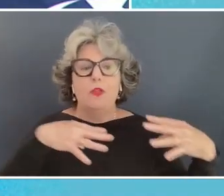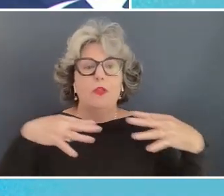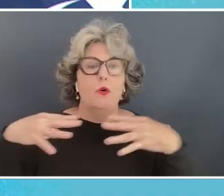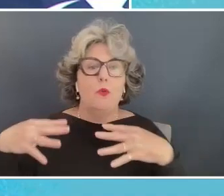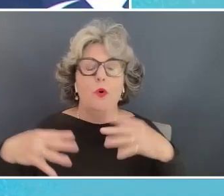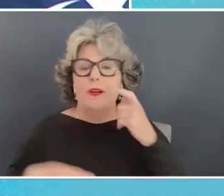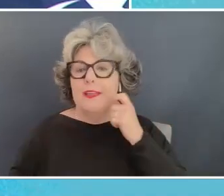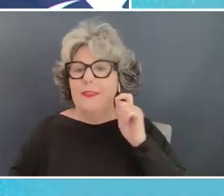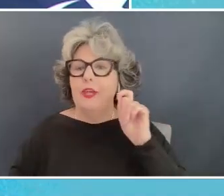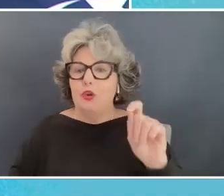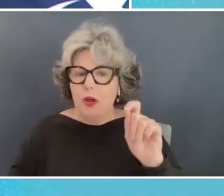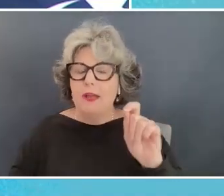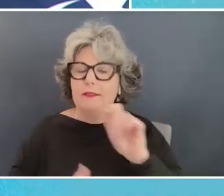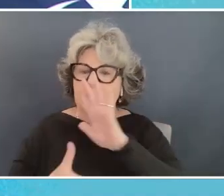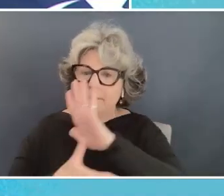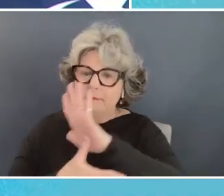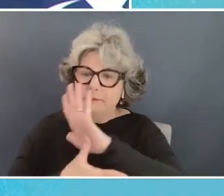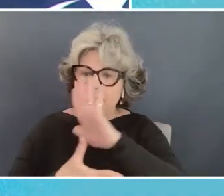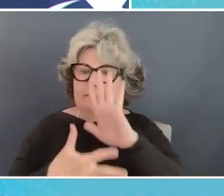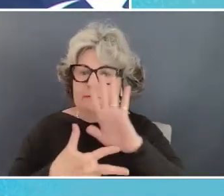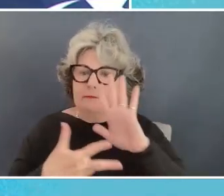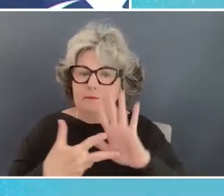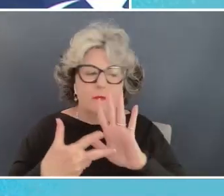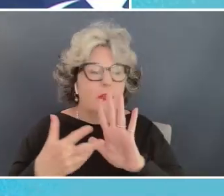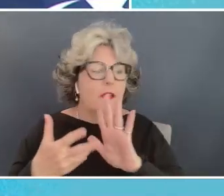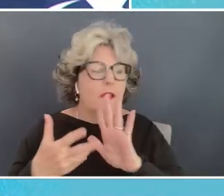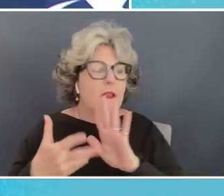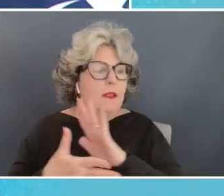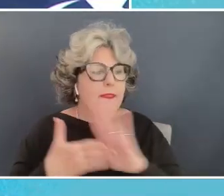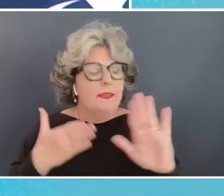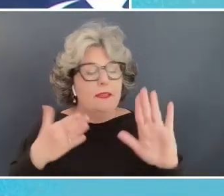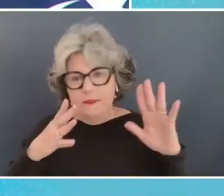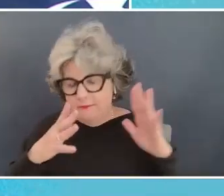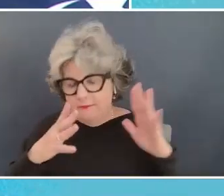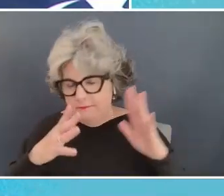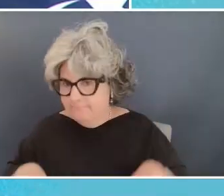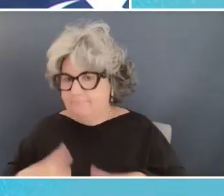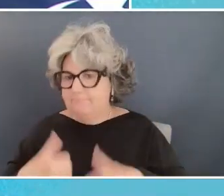and this creates significant challenges